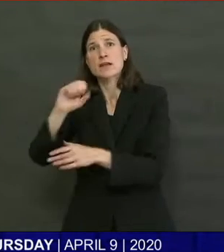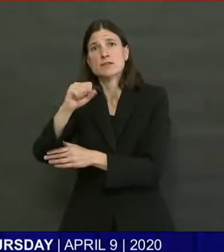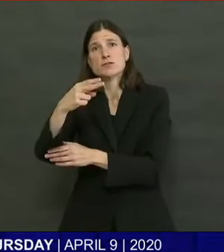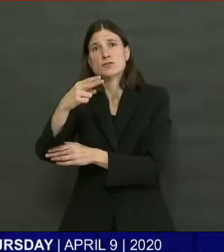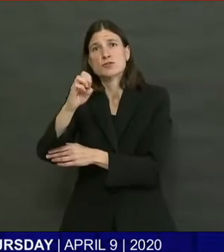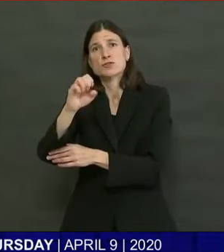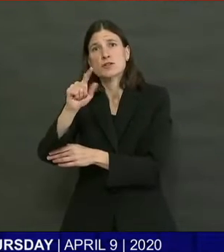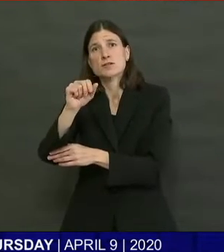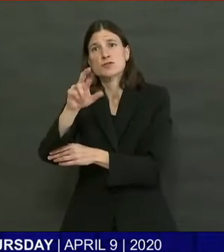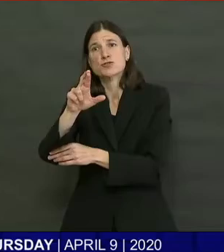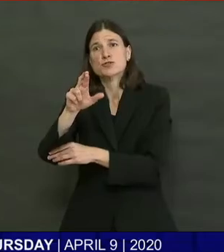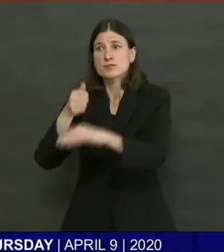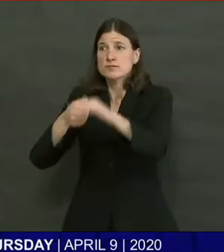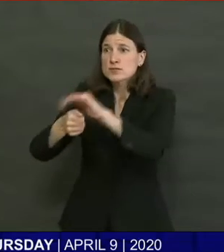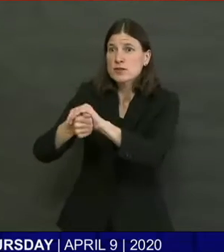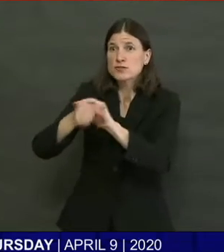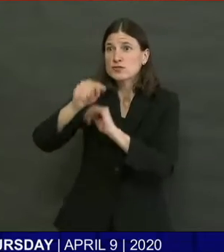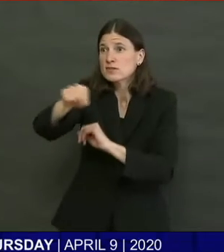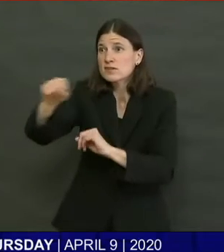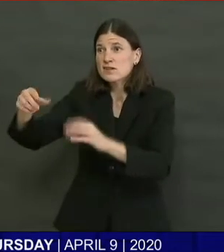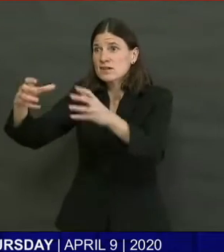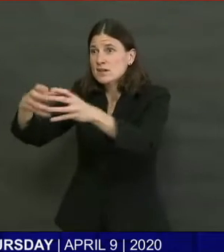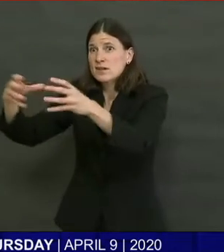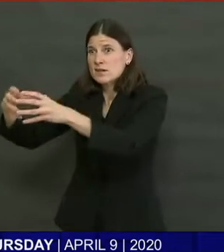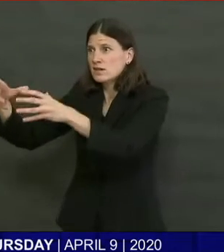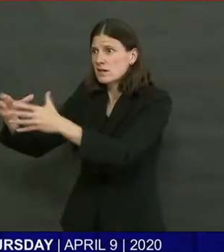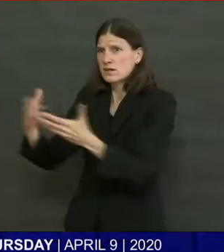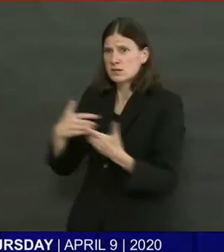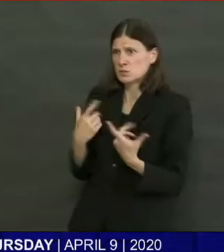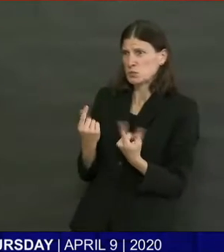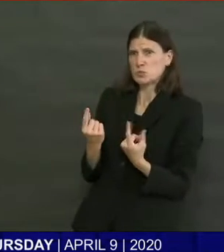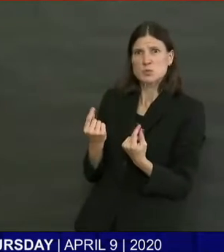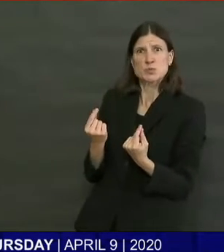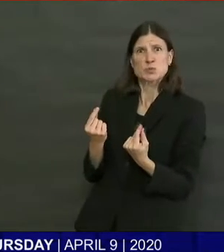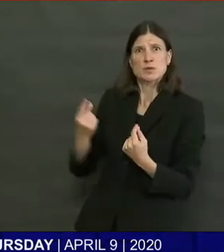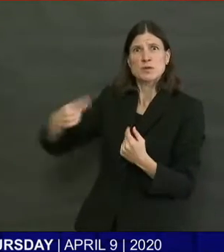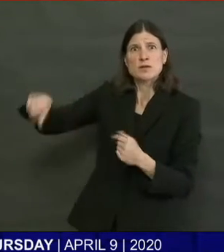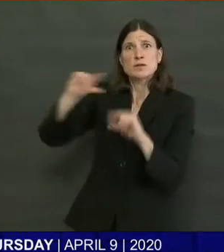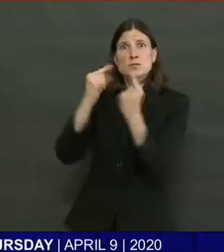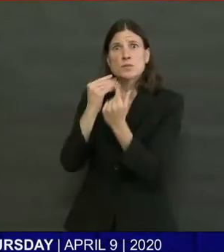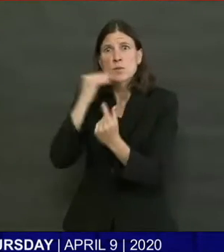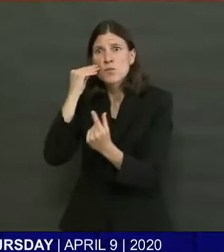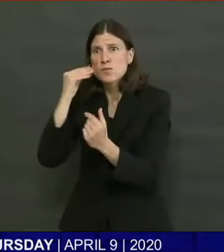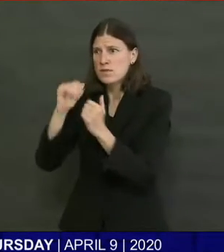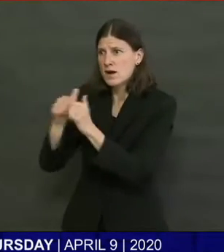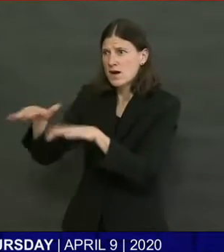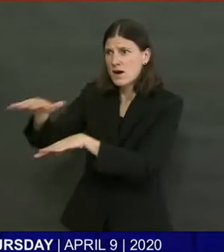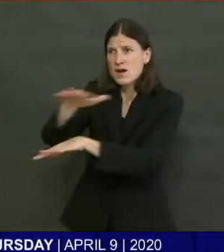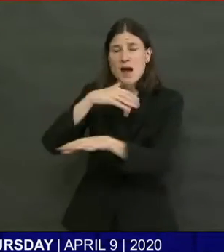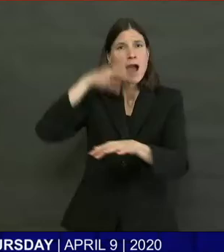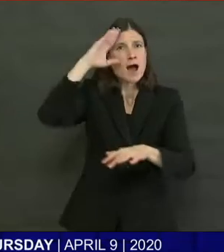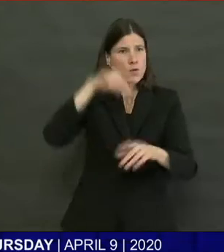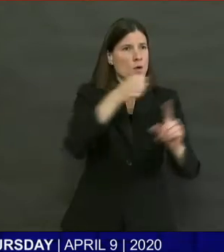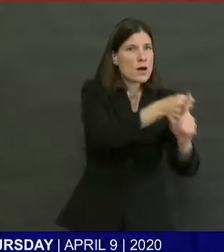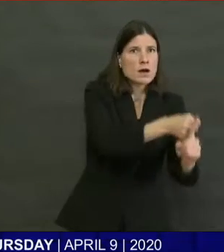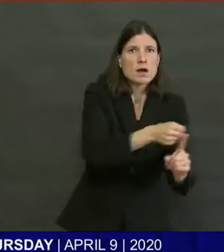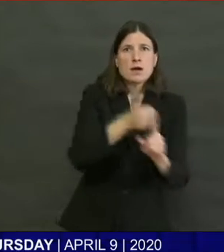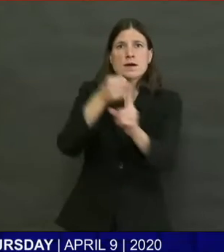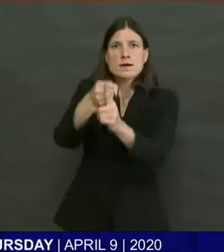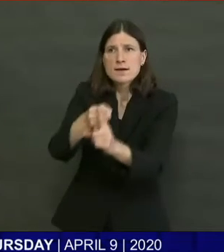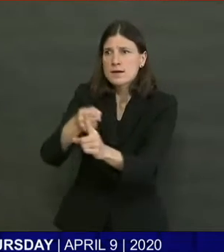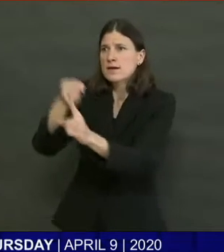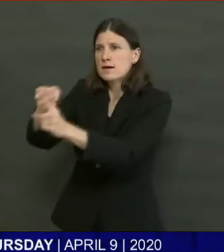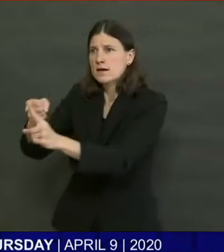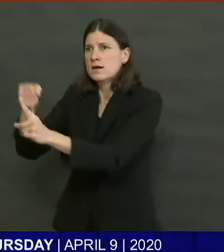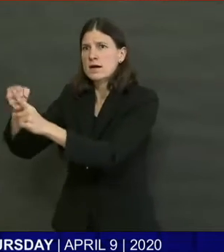really tough as it is. You add this on top of it, it's unbearable. We haven't forgotten about you. We hear you,